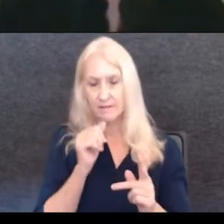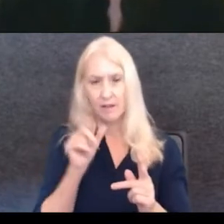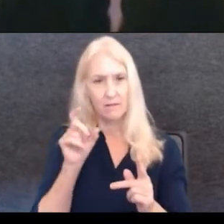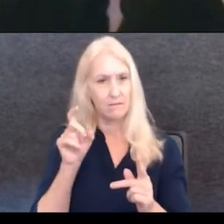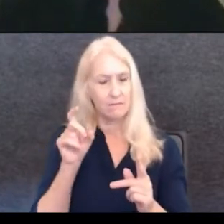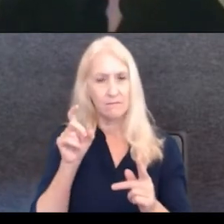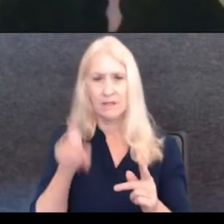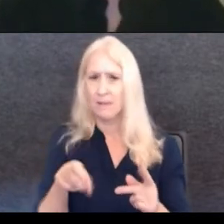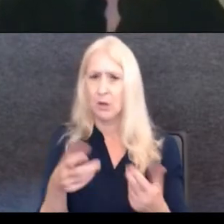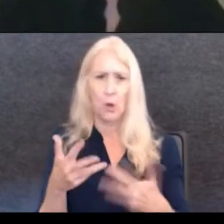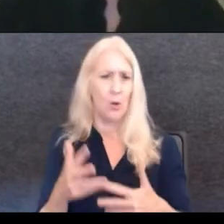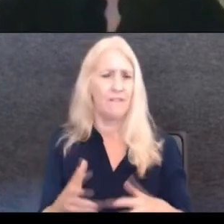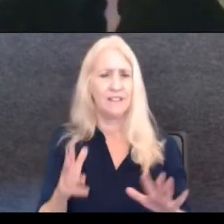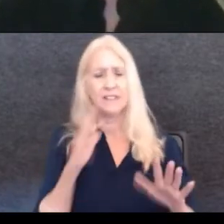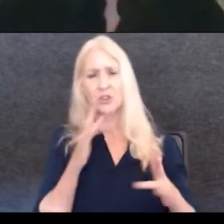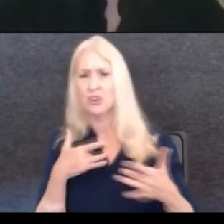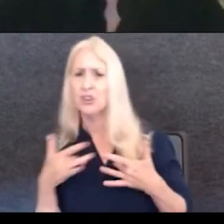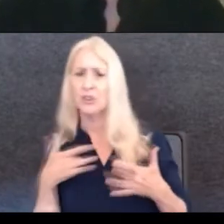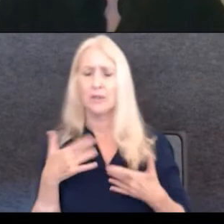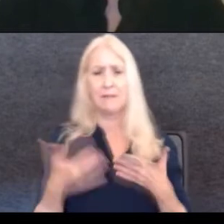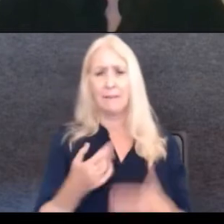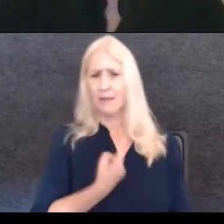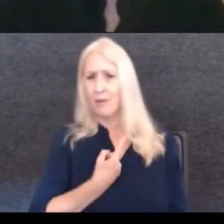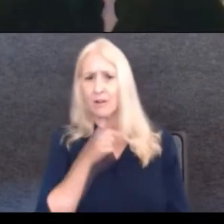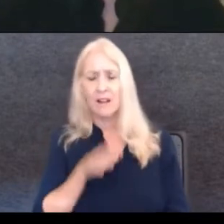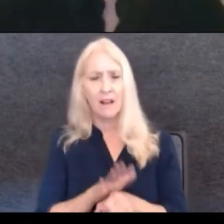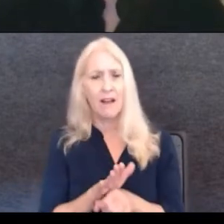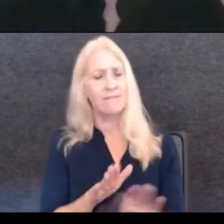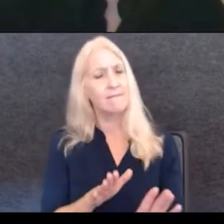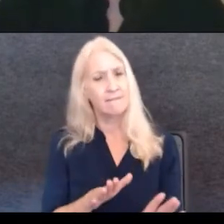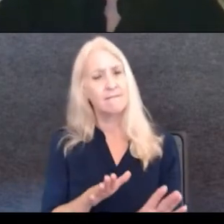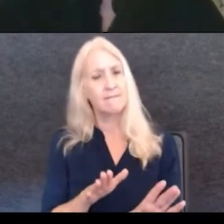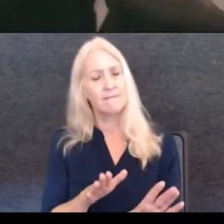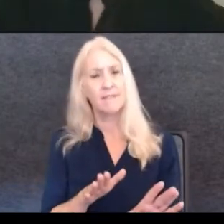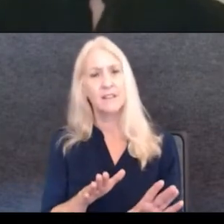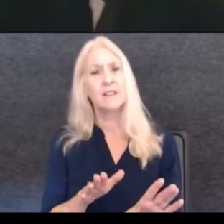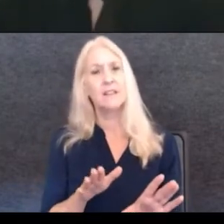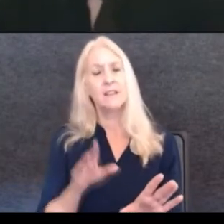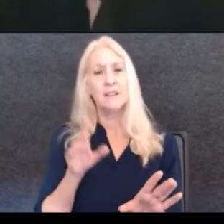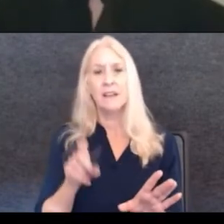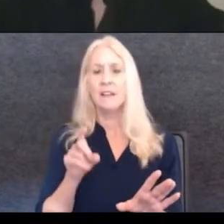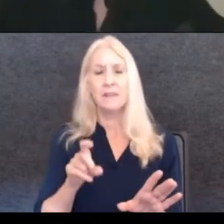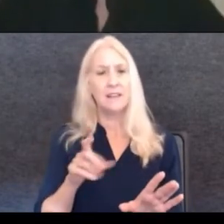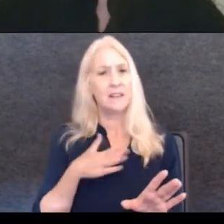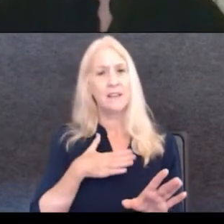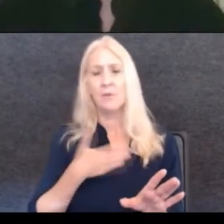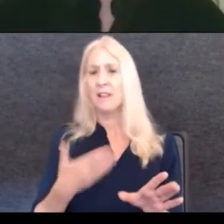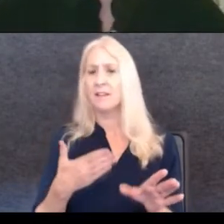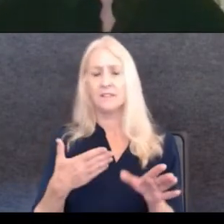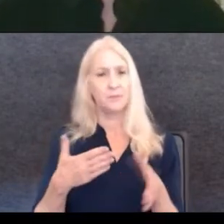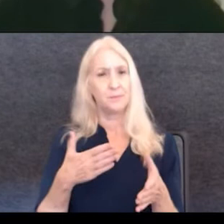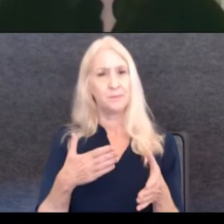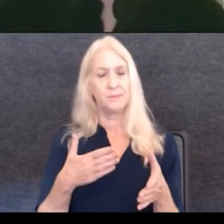that, uh, you're not enough or, um, you have to be like the others. And